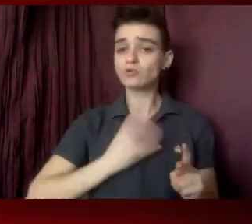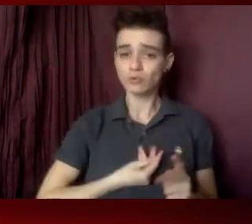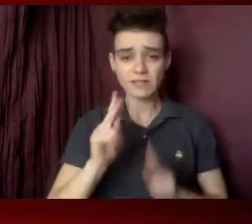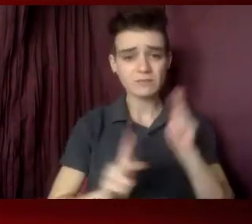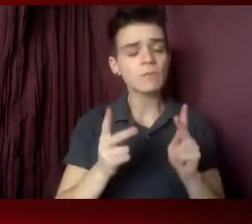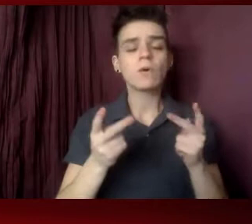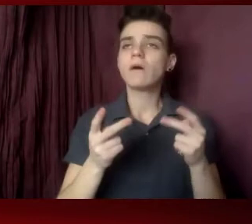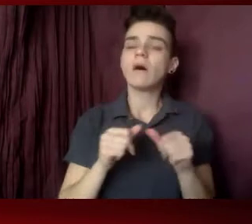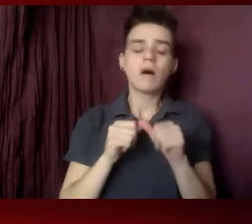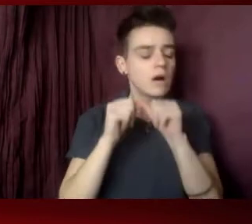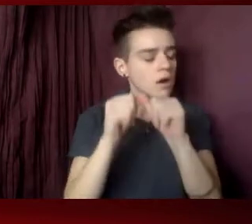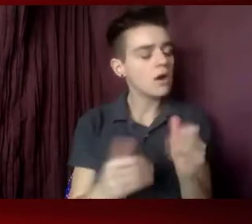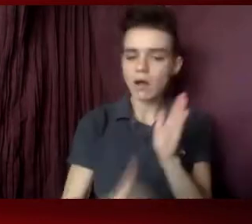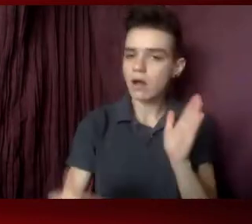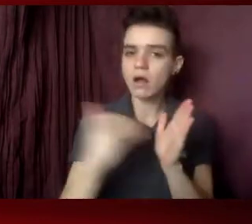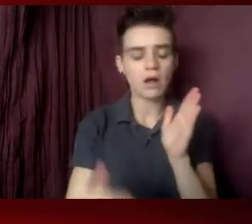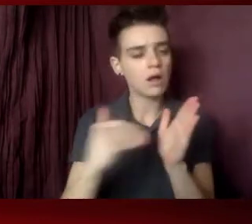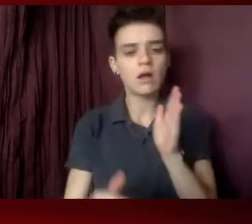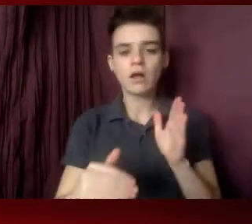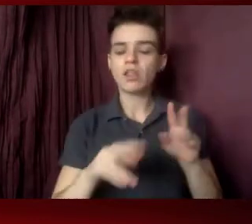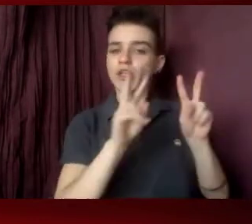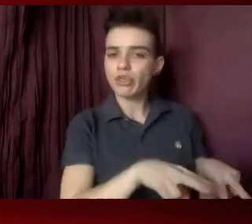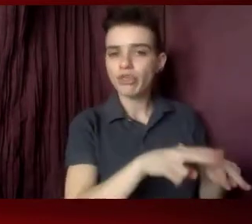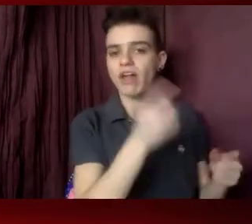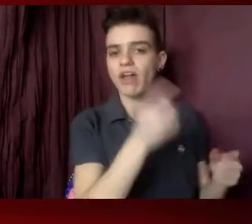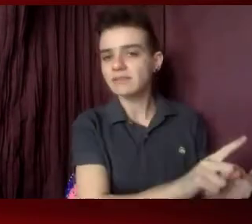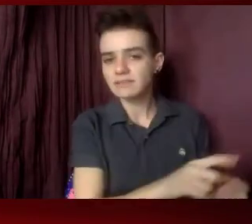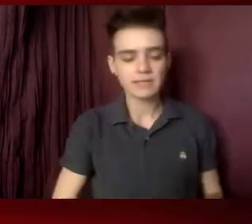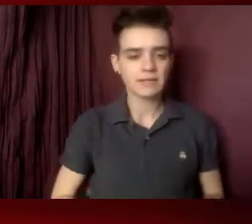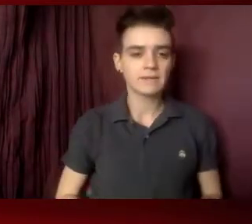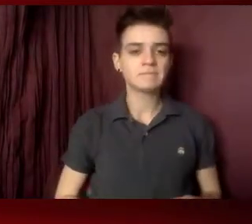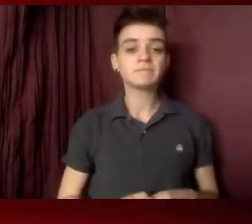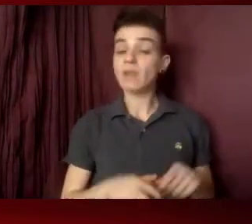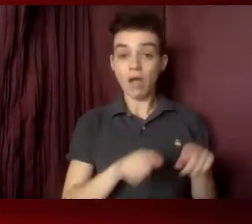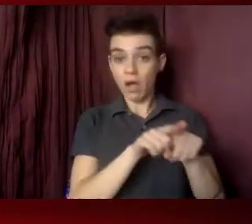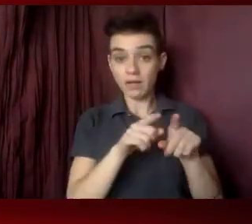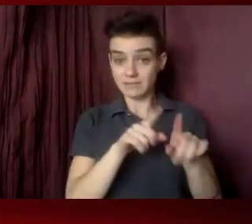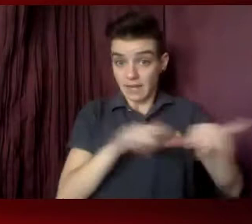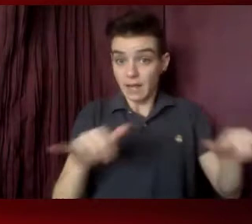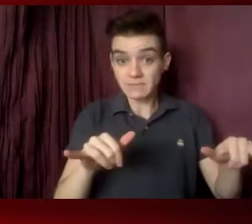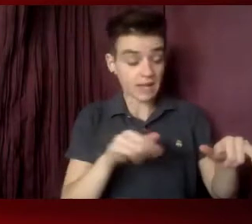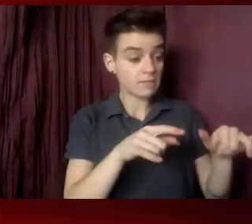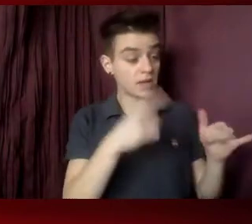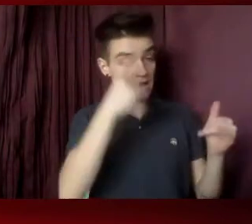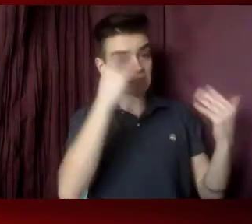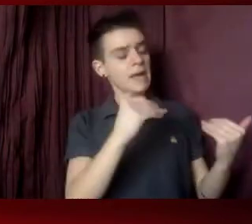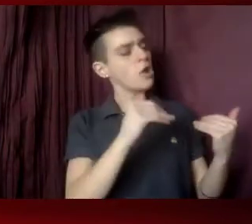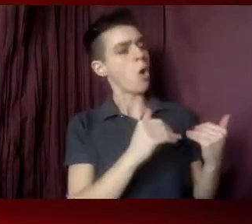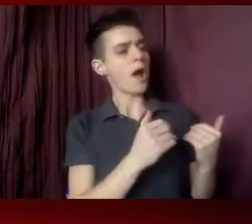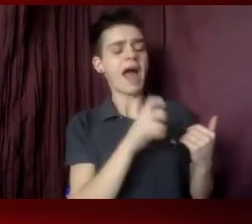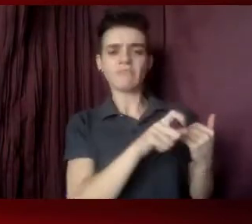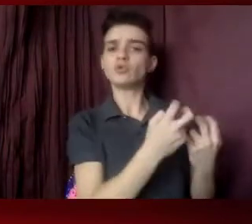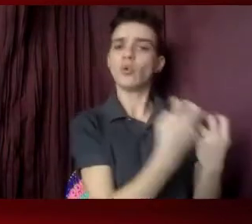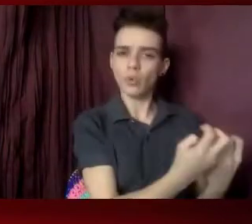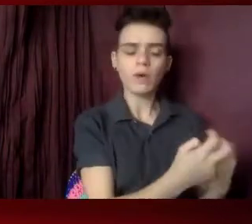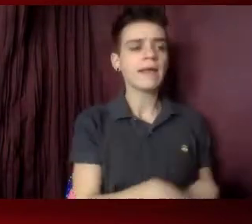treated as if they deserve less and mean less, yet expected all the same to sit, listen, and play